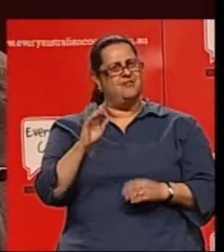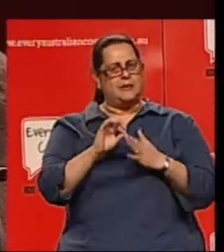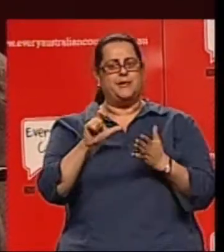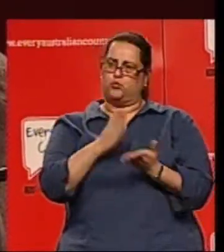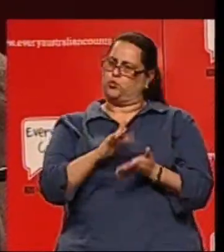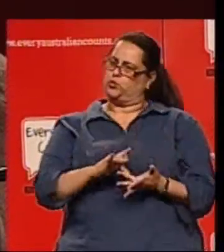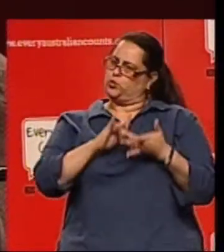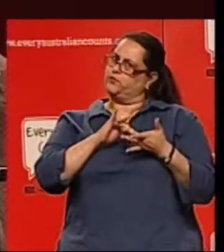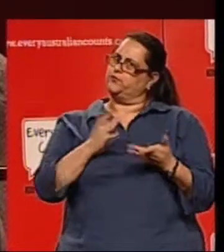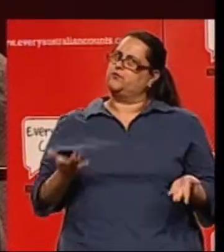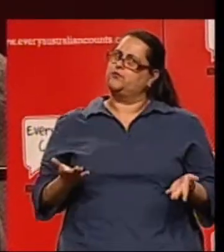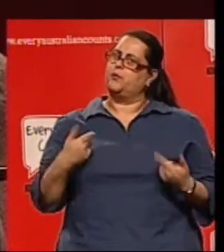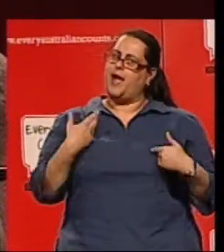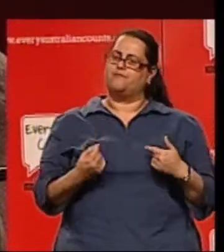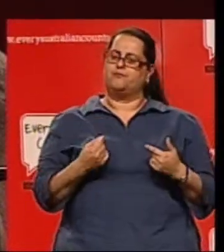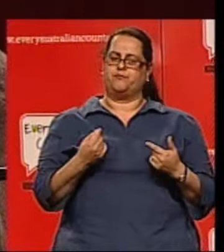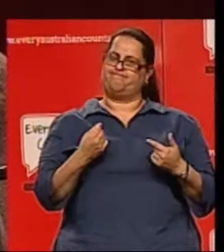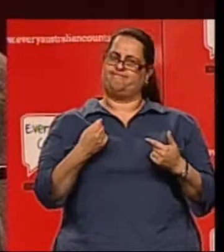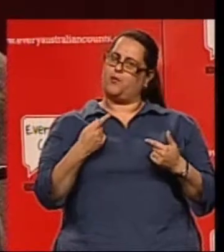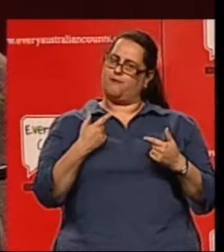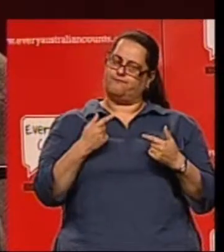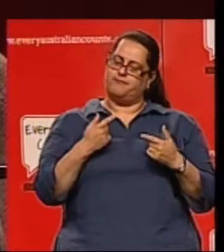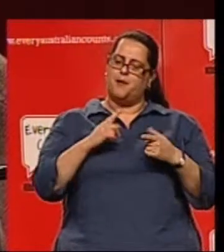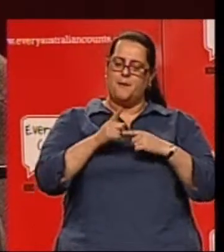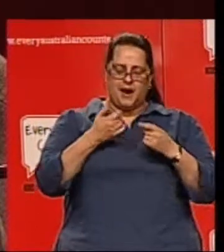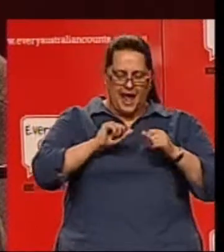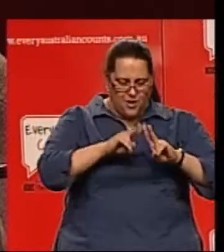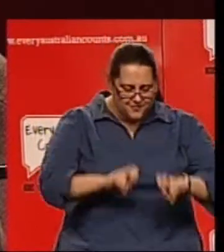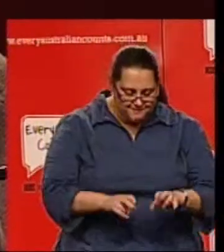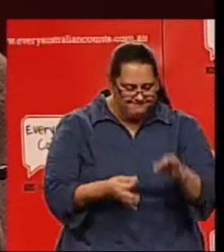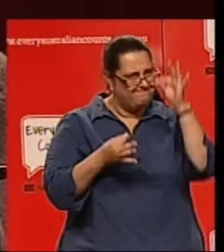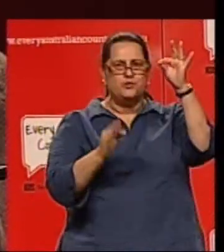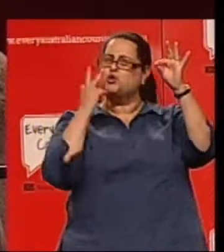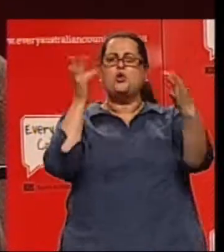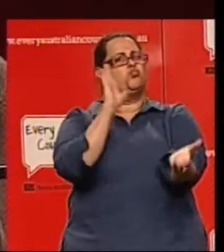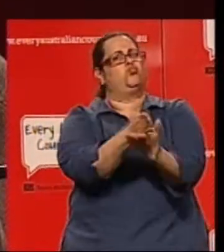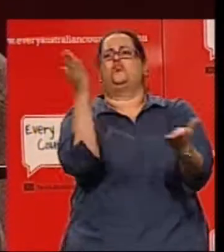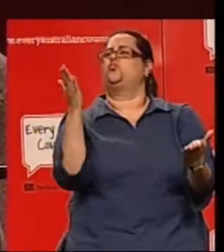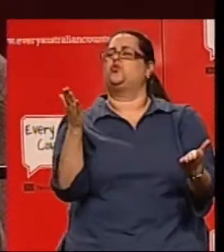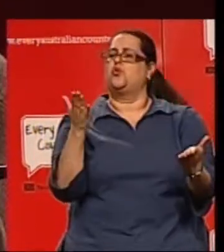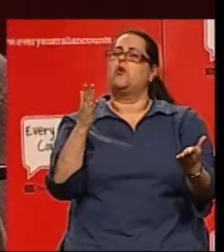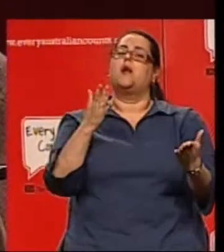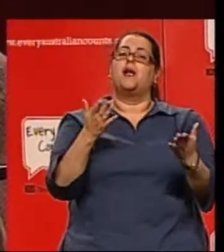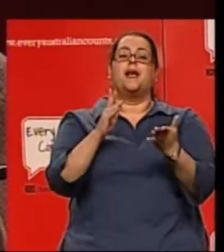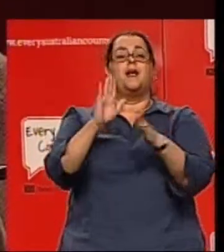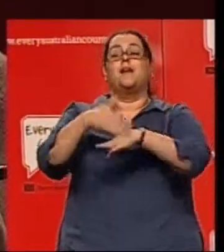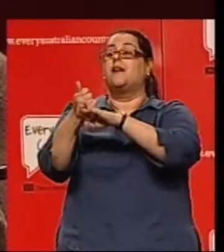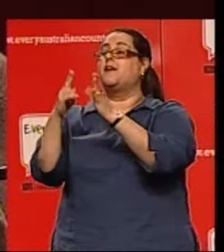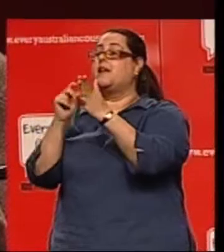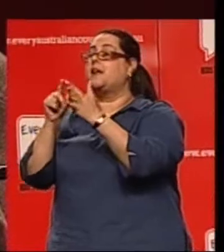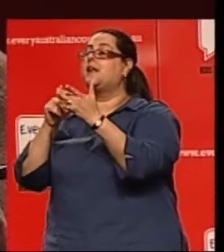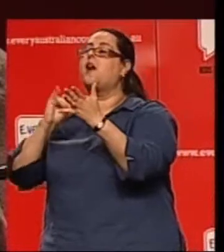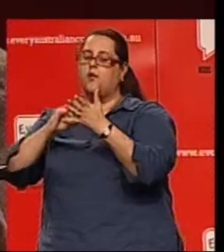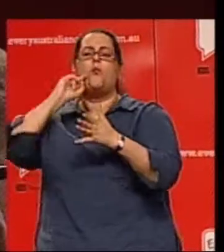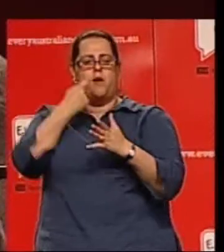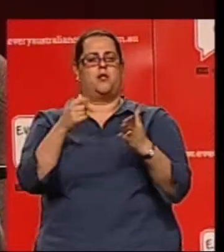It is an economic think tank. However, its findings were unequivocal. The economic benefits of introducing a national disability